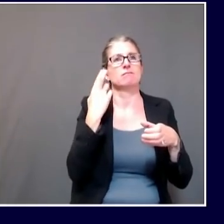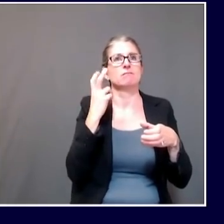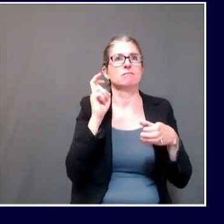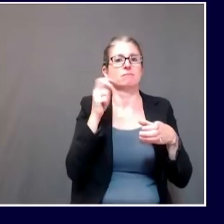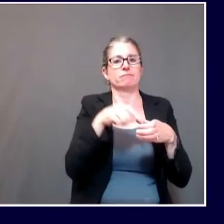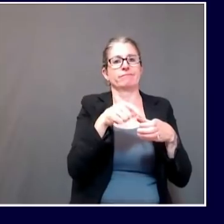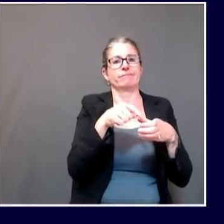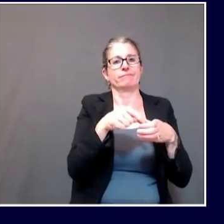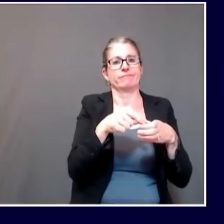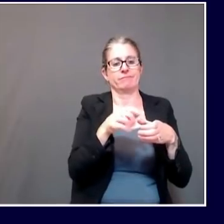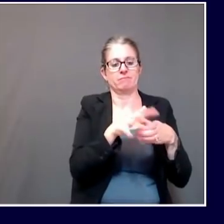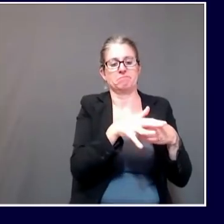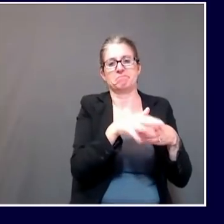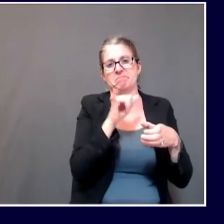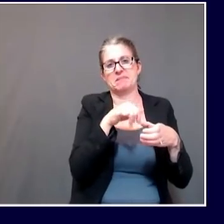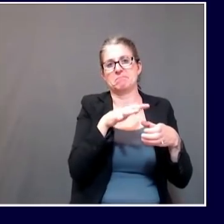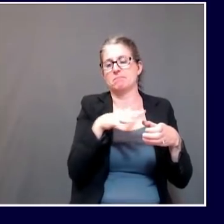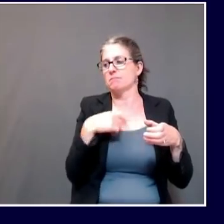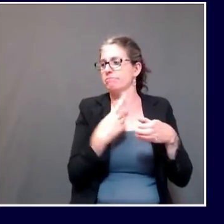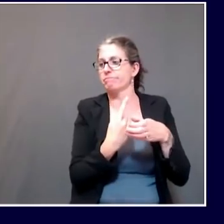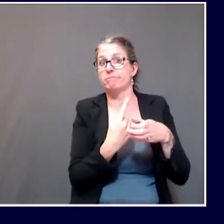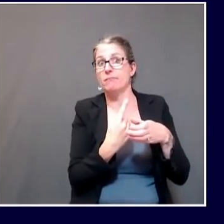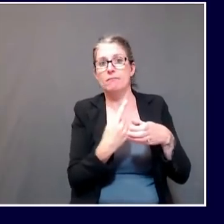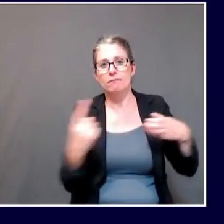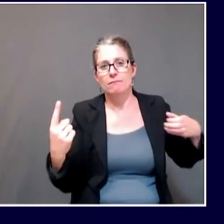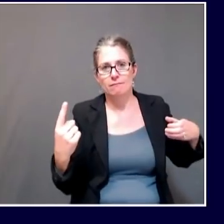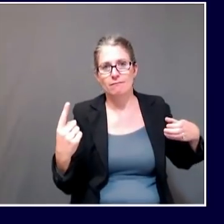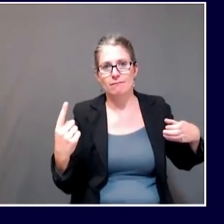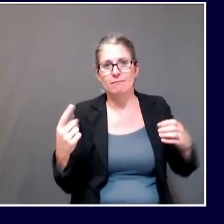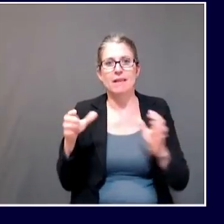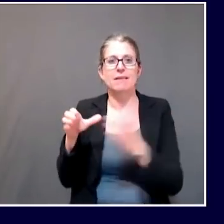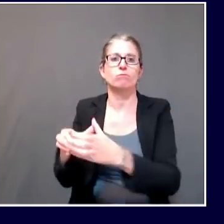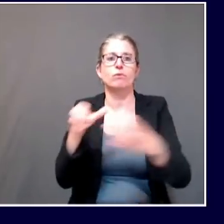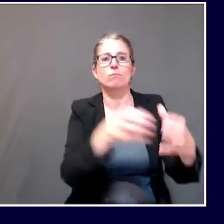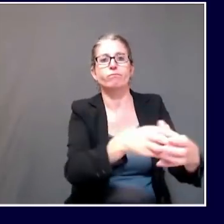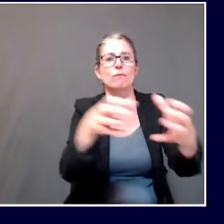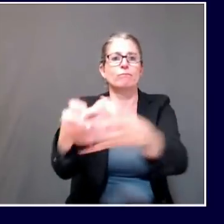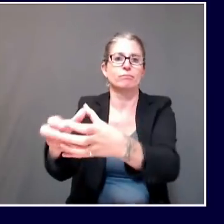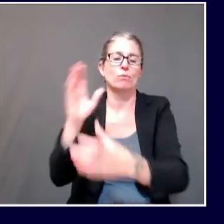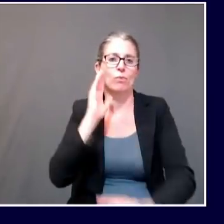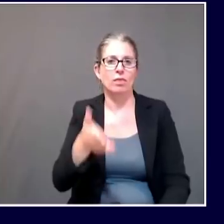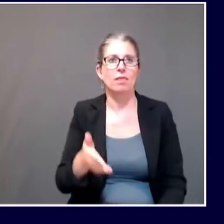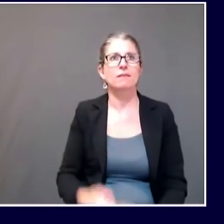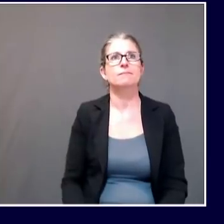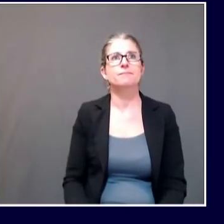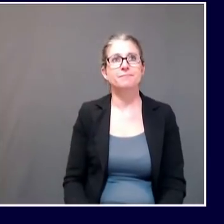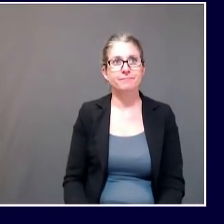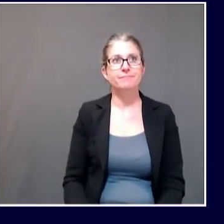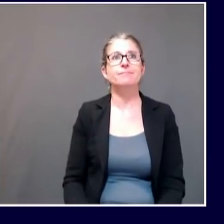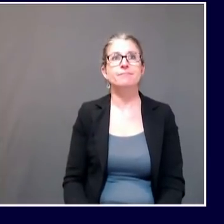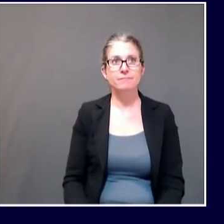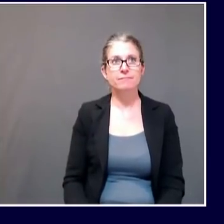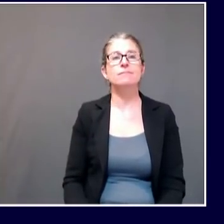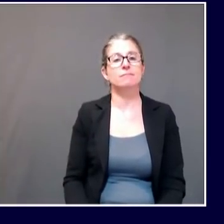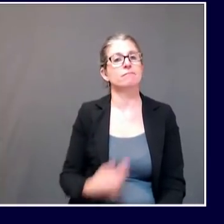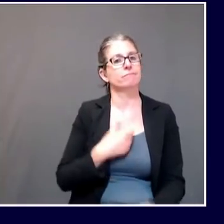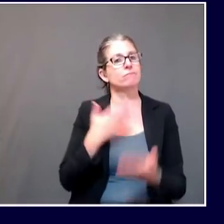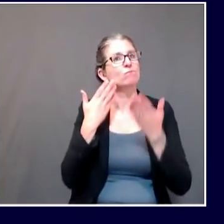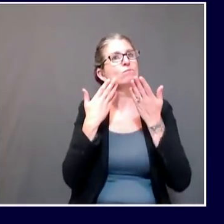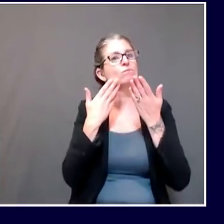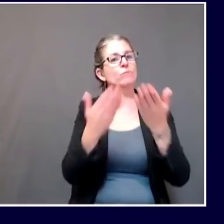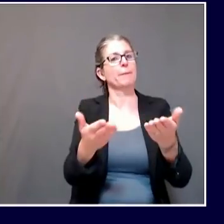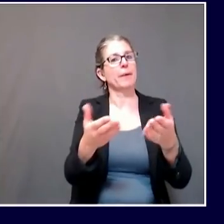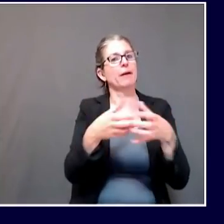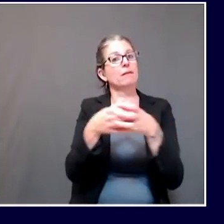that we put into, or that we recommend. But ultimately, it's the facility's responsibility to make sure that they're putting them into